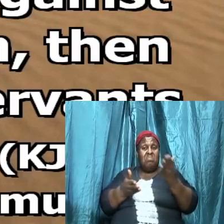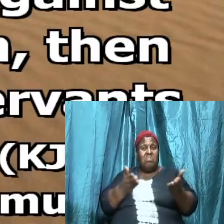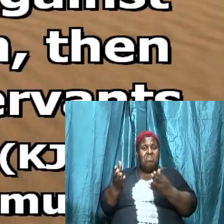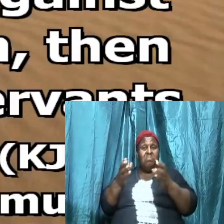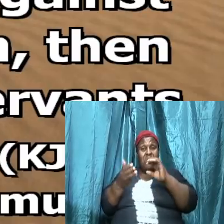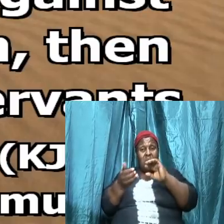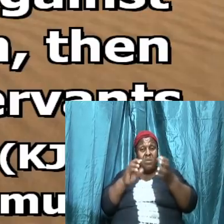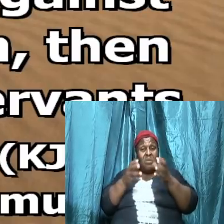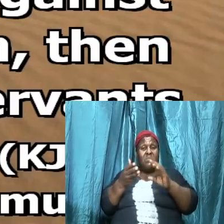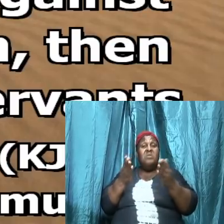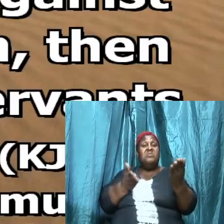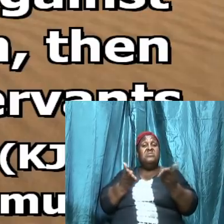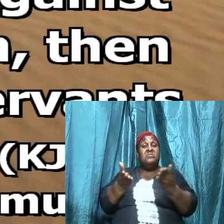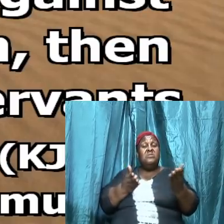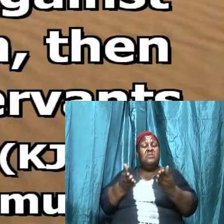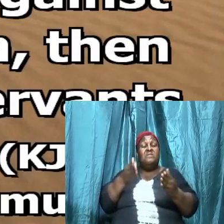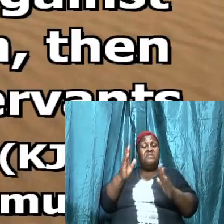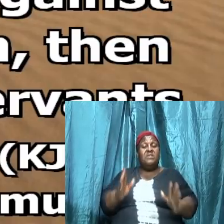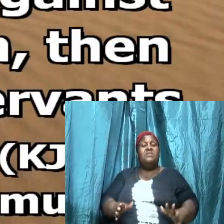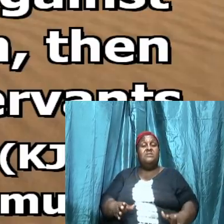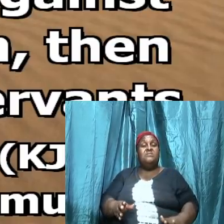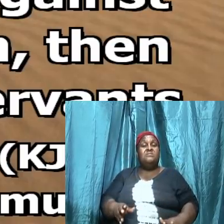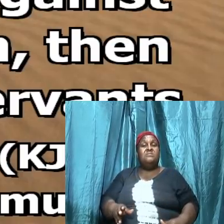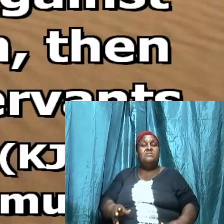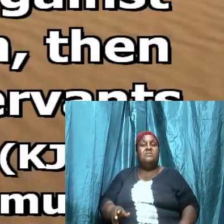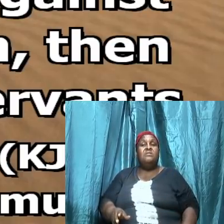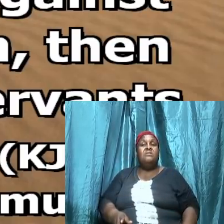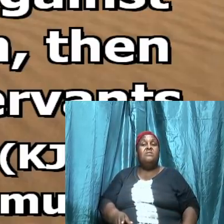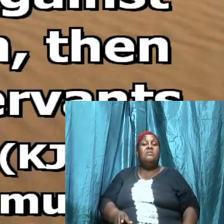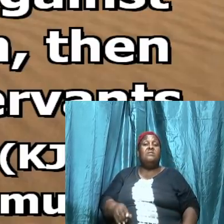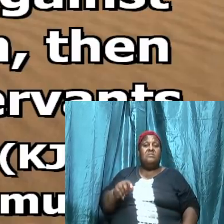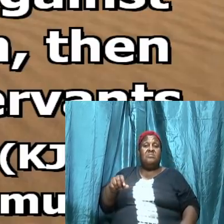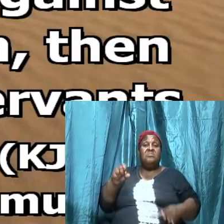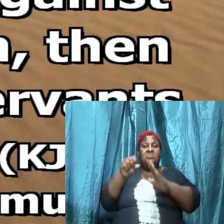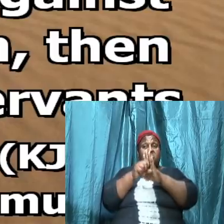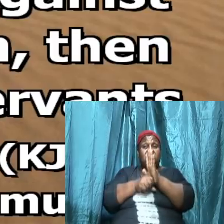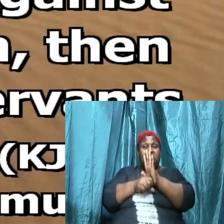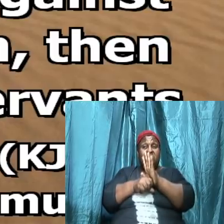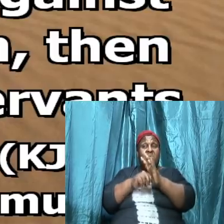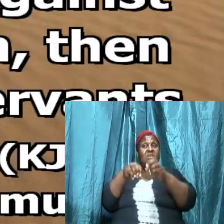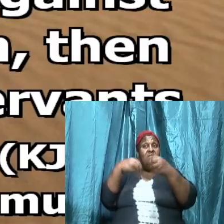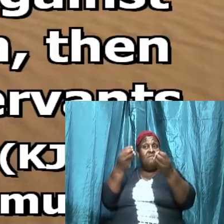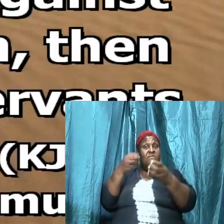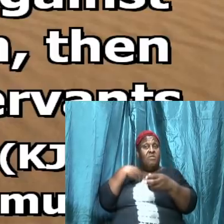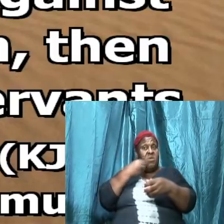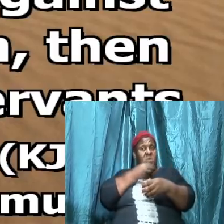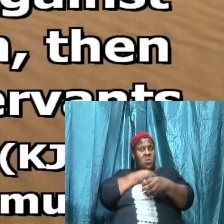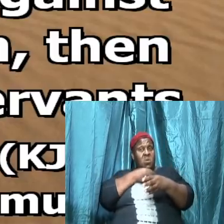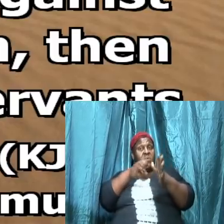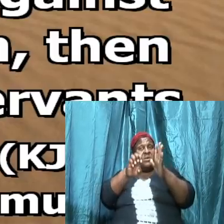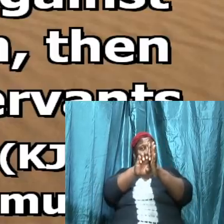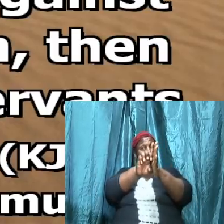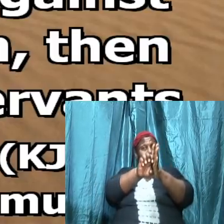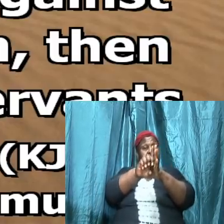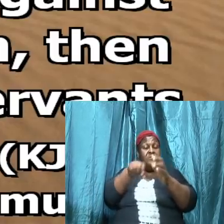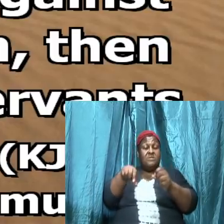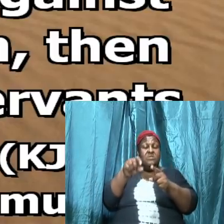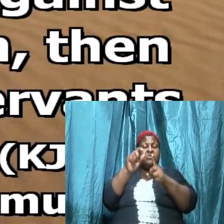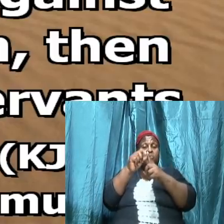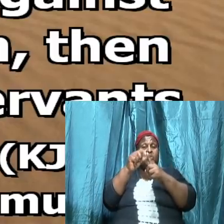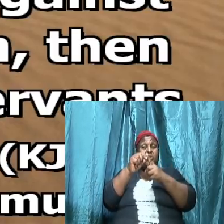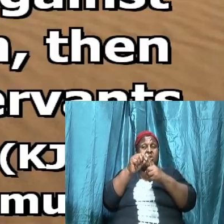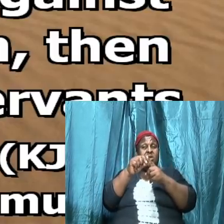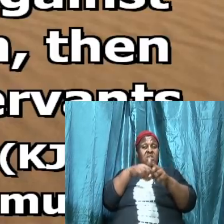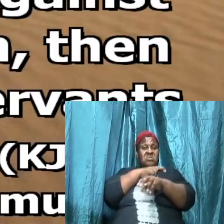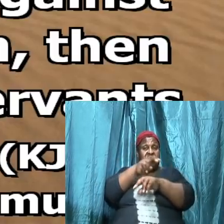that we must walk in our sins of God for these are scriptures given for our admonition this is word and this is the